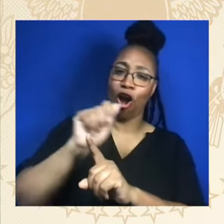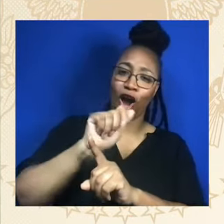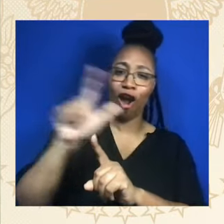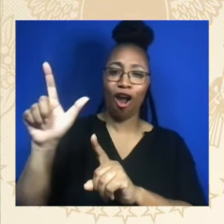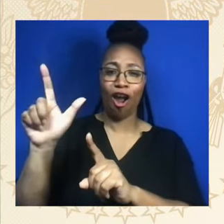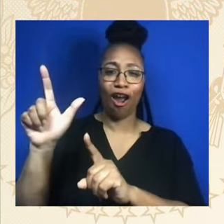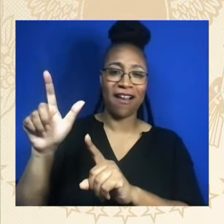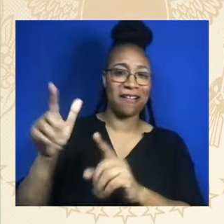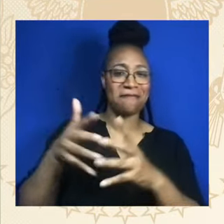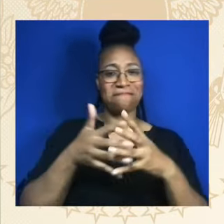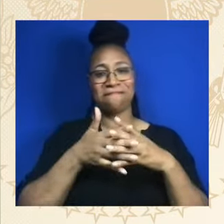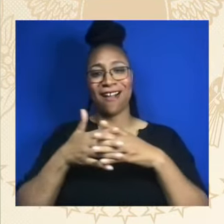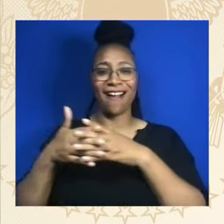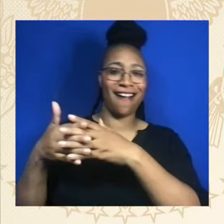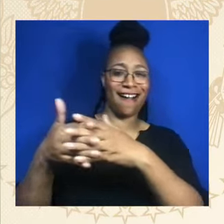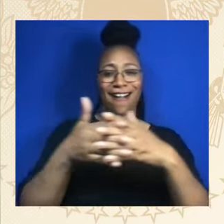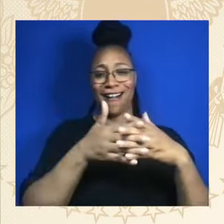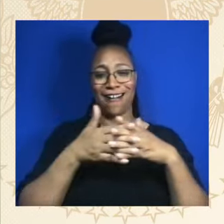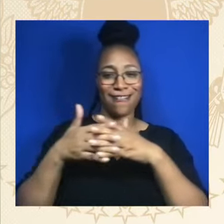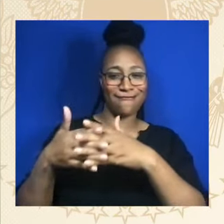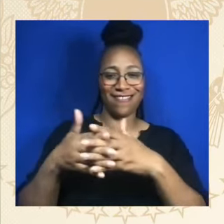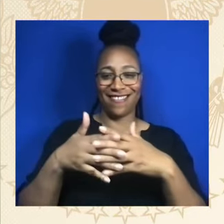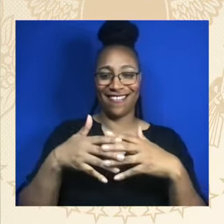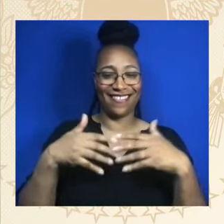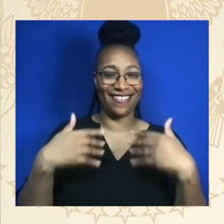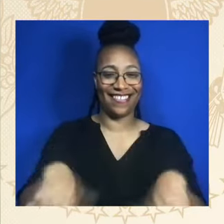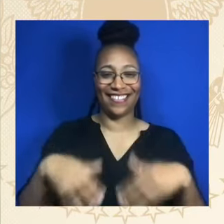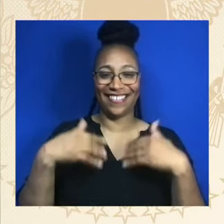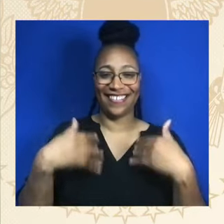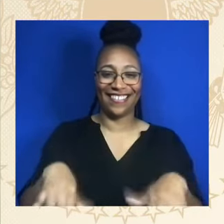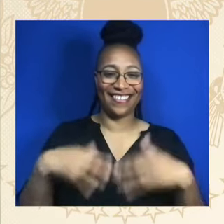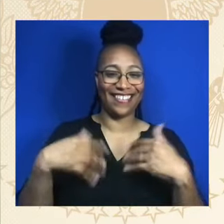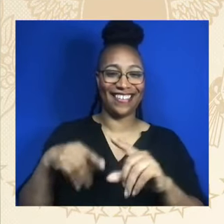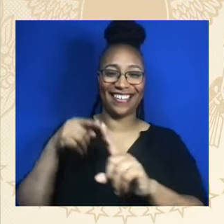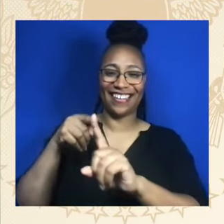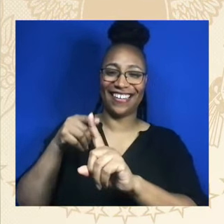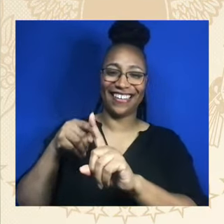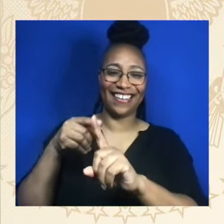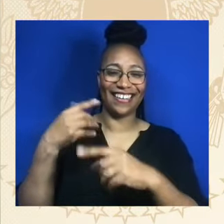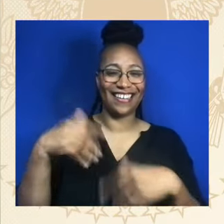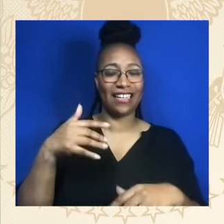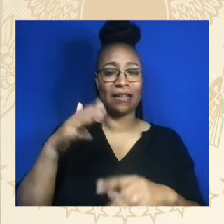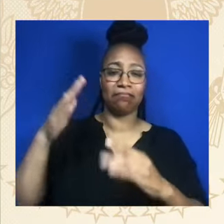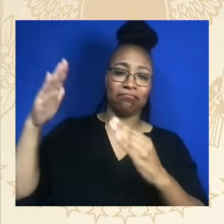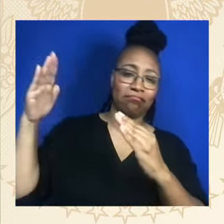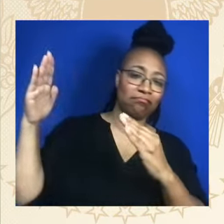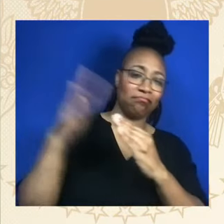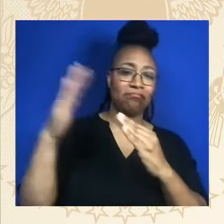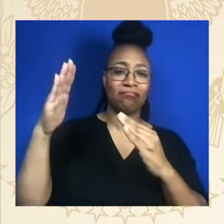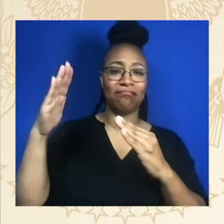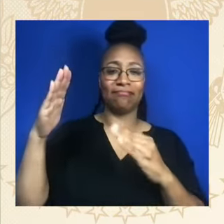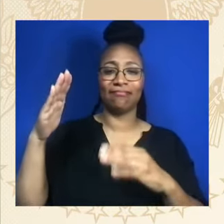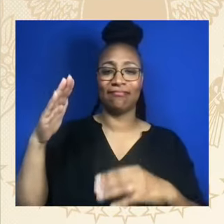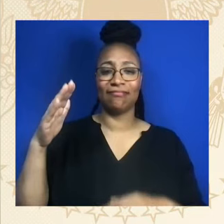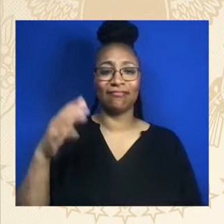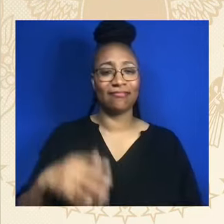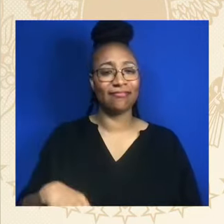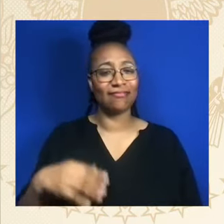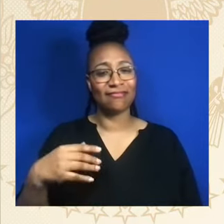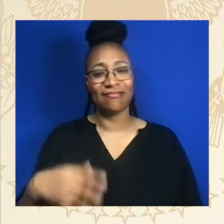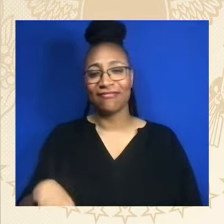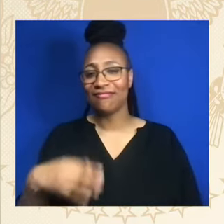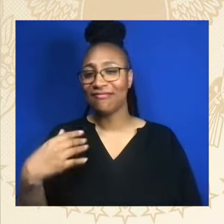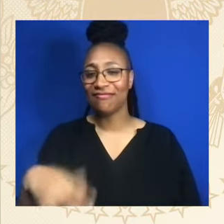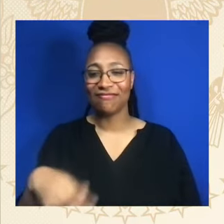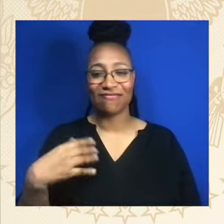He's better than Tiny Archibald. This is a guy who's first-team all of them. Not a joke. Not a joke. He would have been playing pro ball, except his feet got